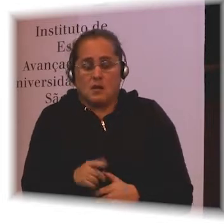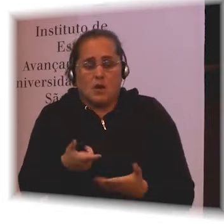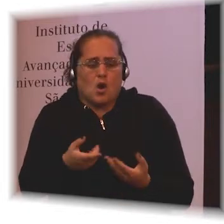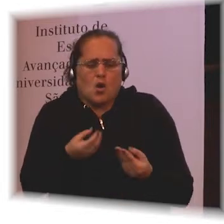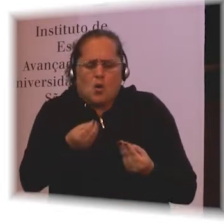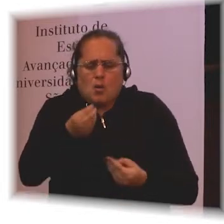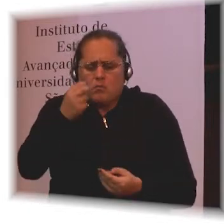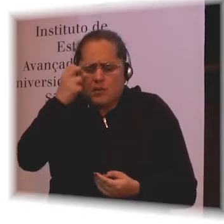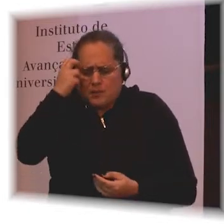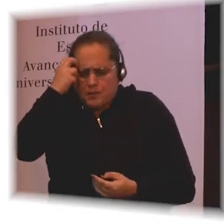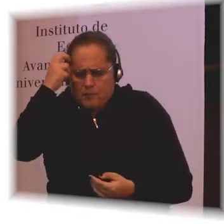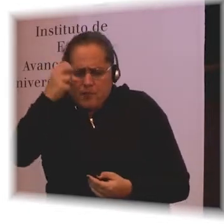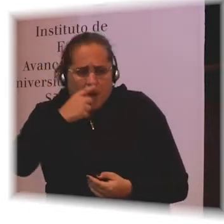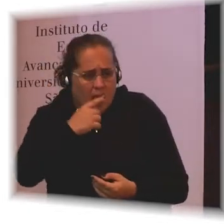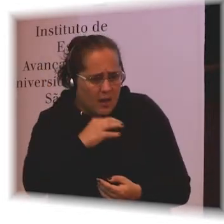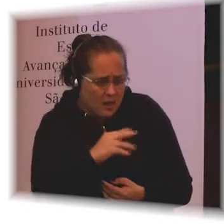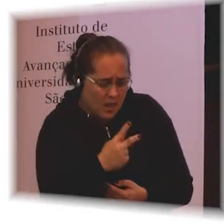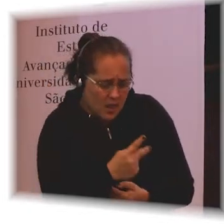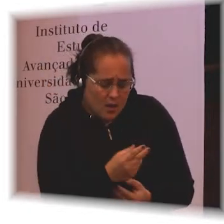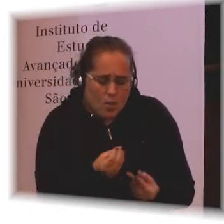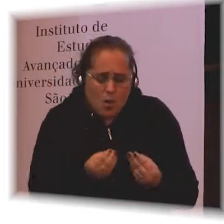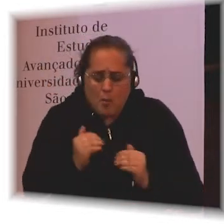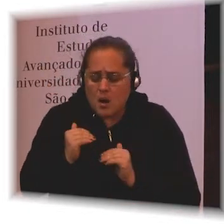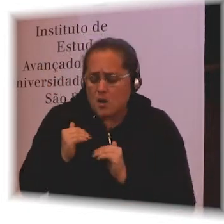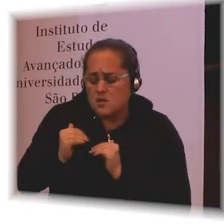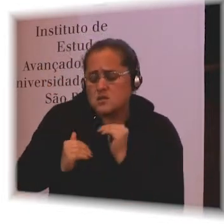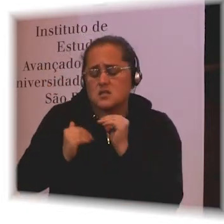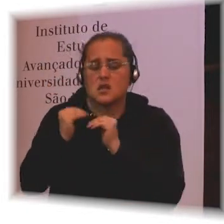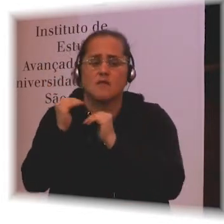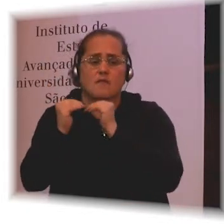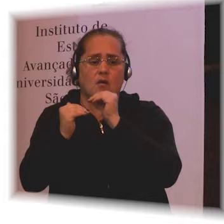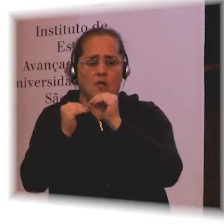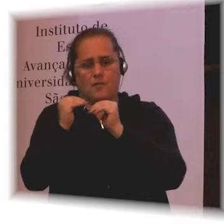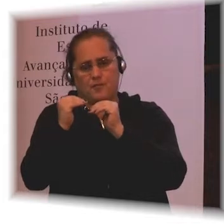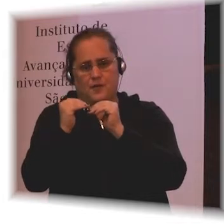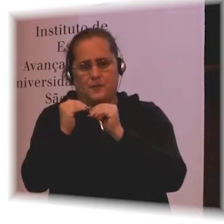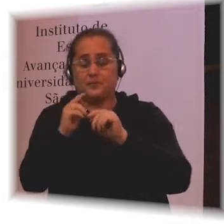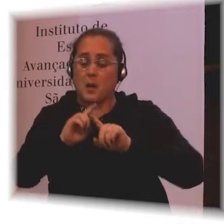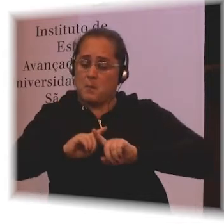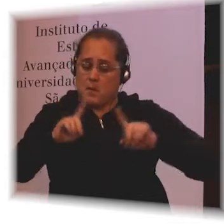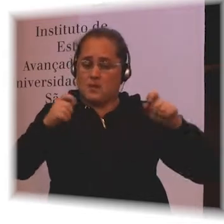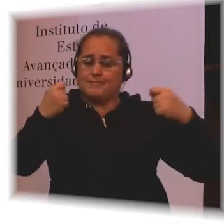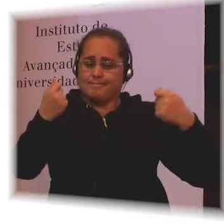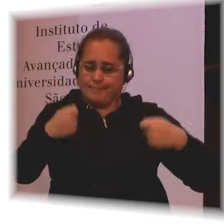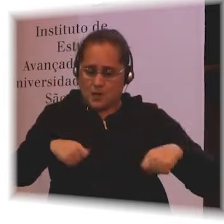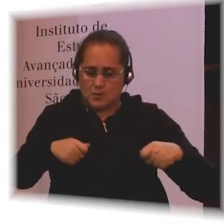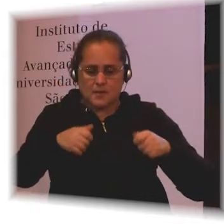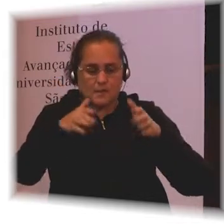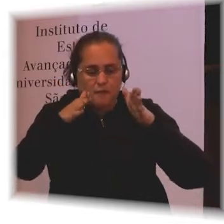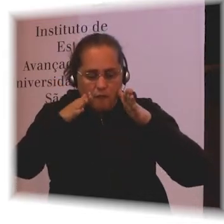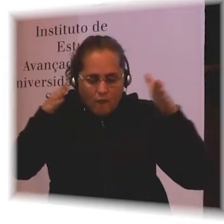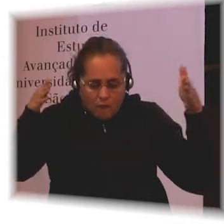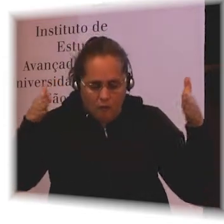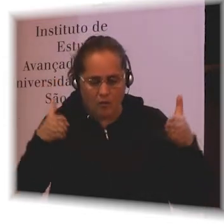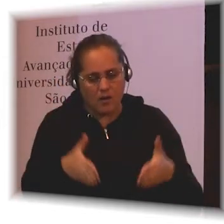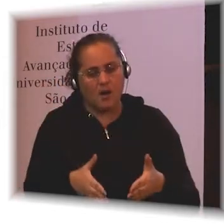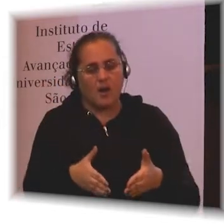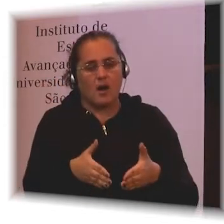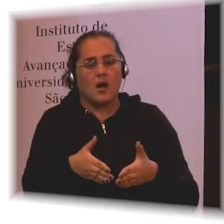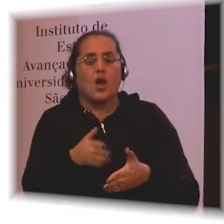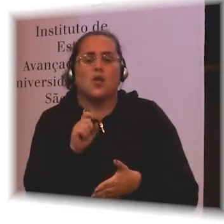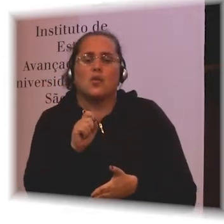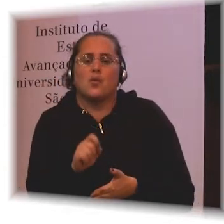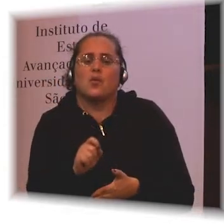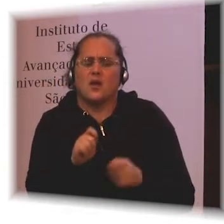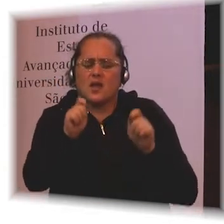been very little focus on what should be done for those babies. And what the impact is of having a baby with congenital